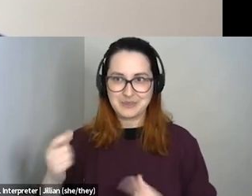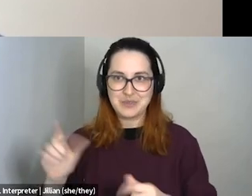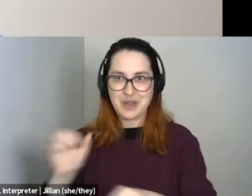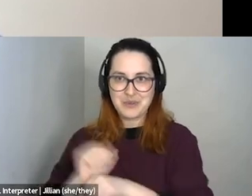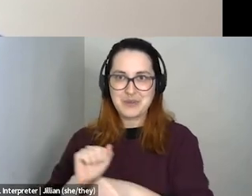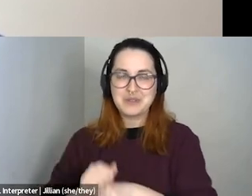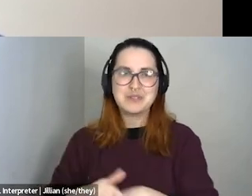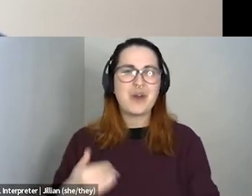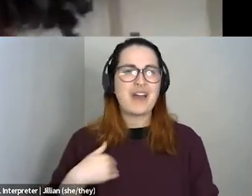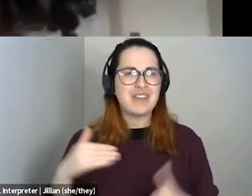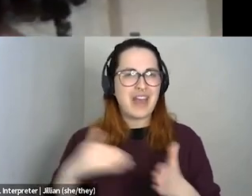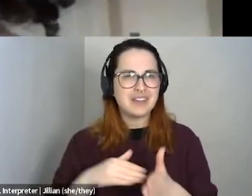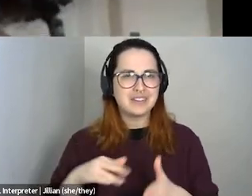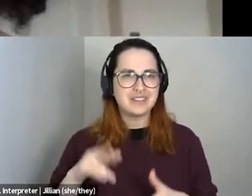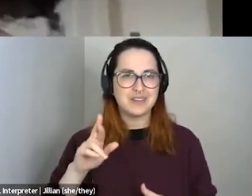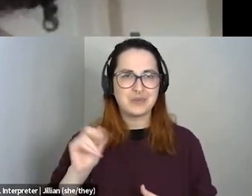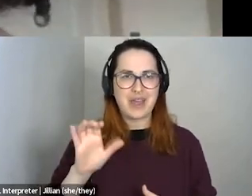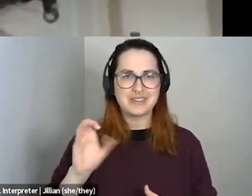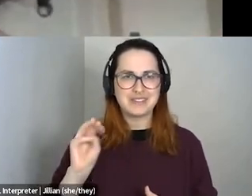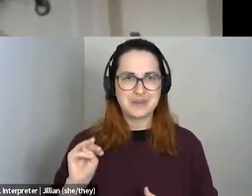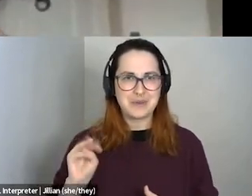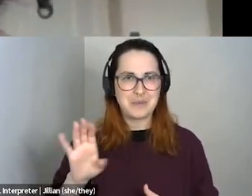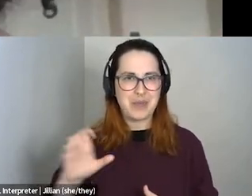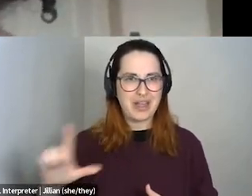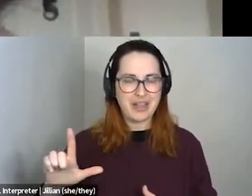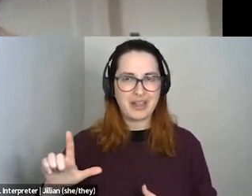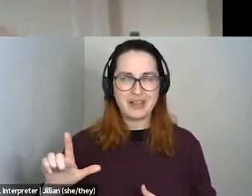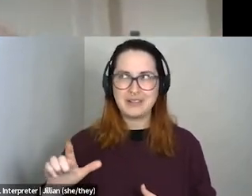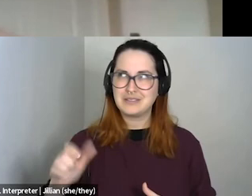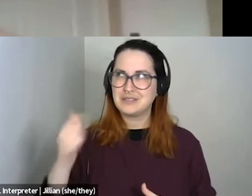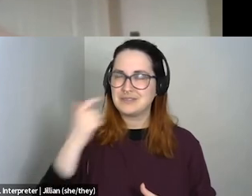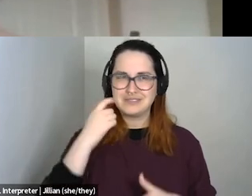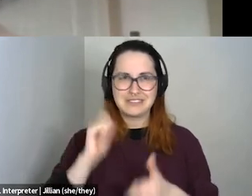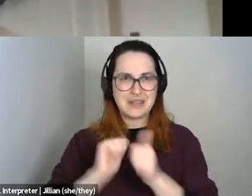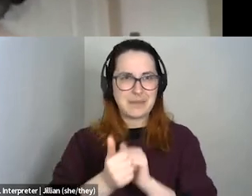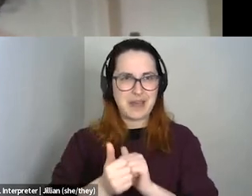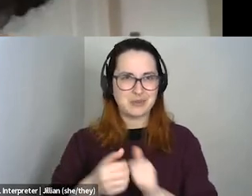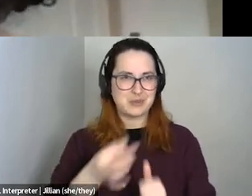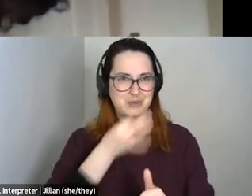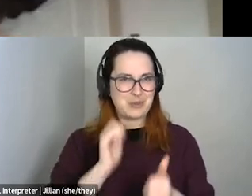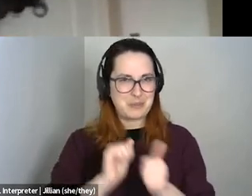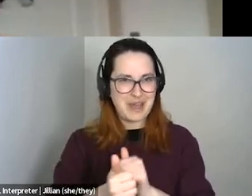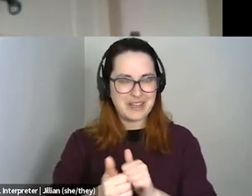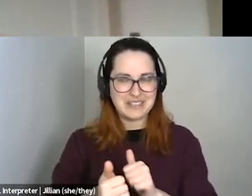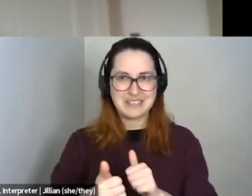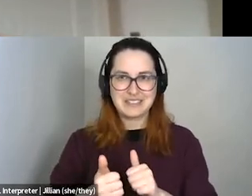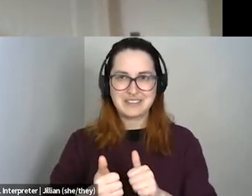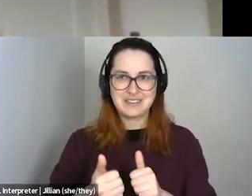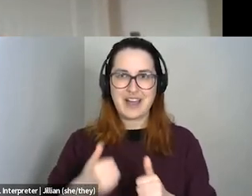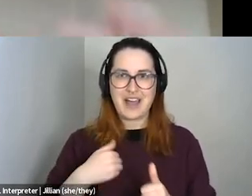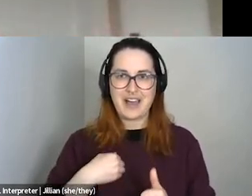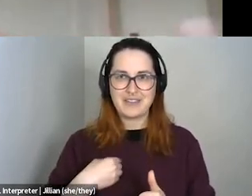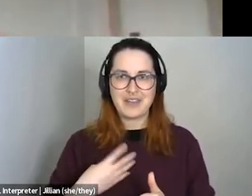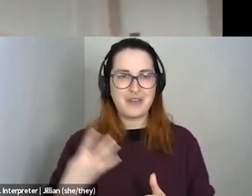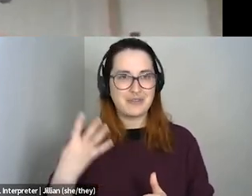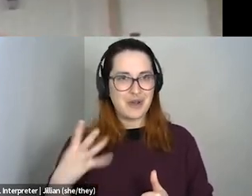-racism bill that they just, uh, you know, passed, I guess, or a motion to pass. It's like, of course, for all four of our African Nova